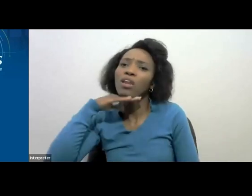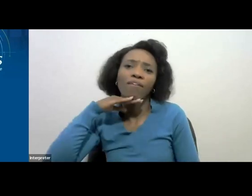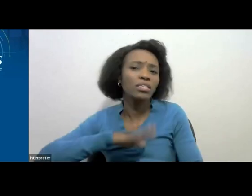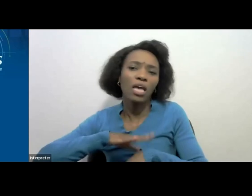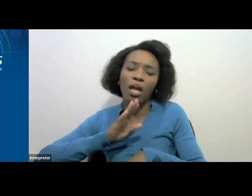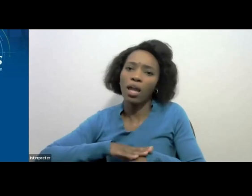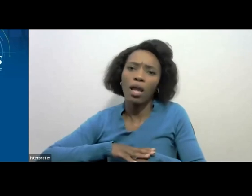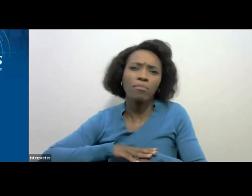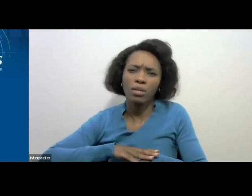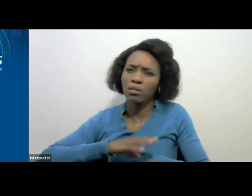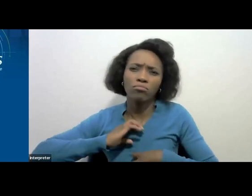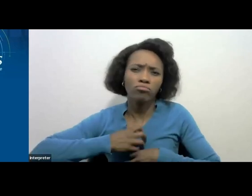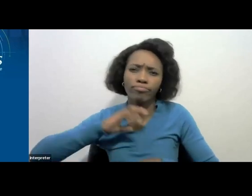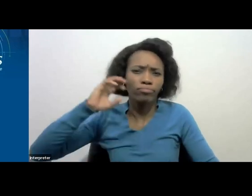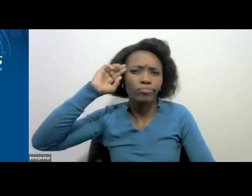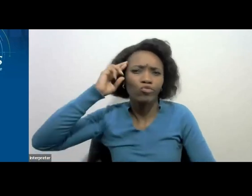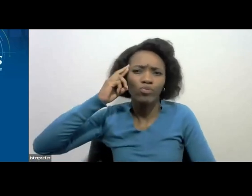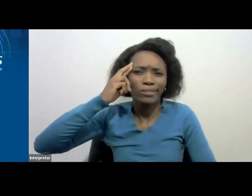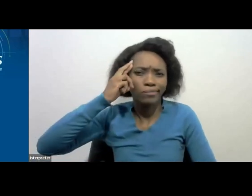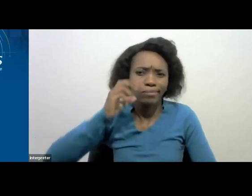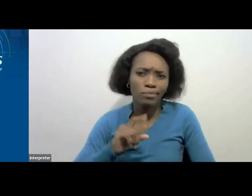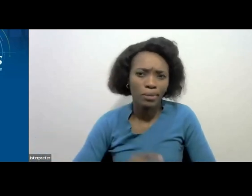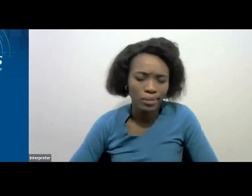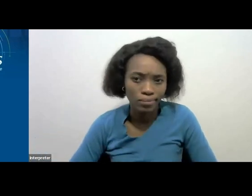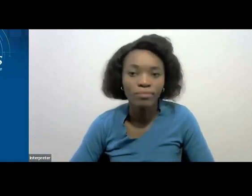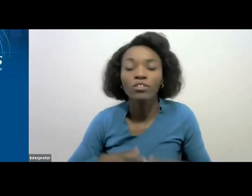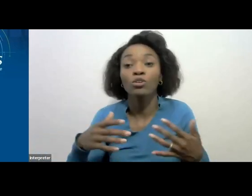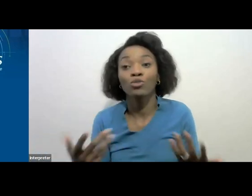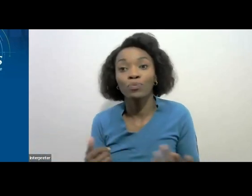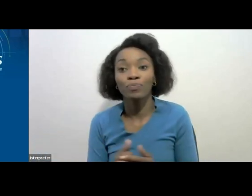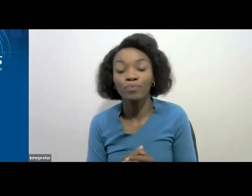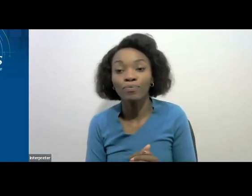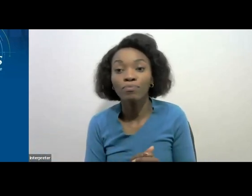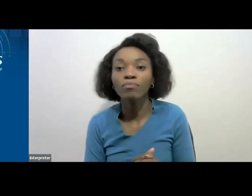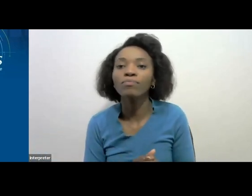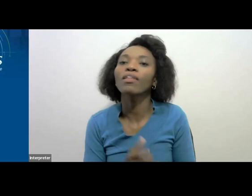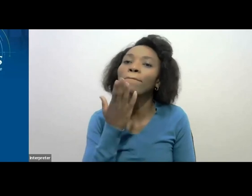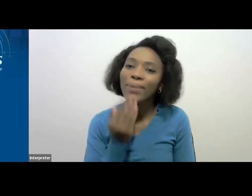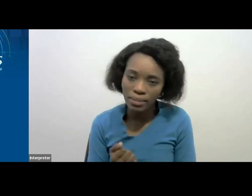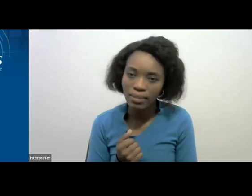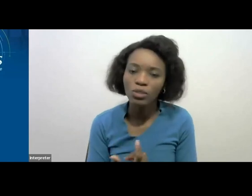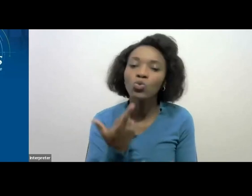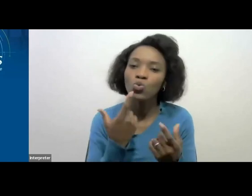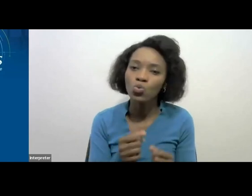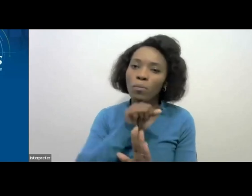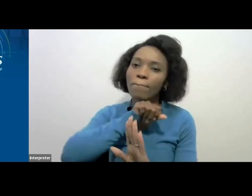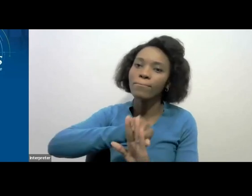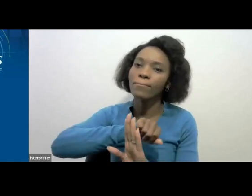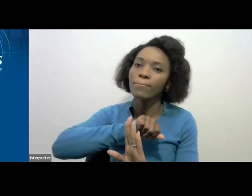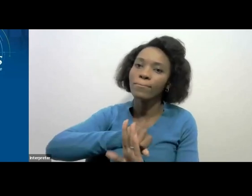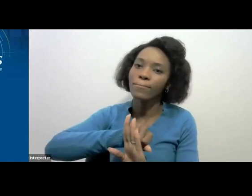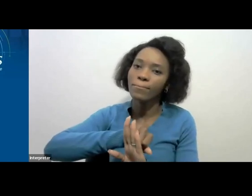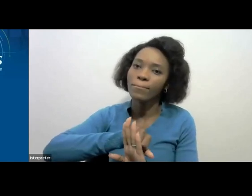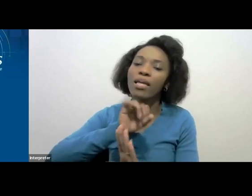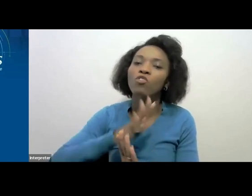reasonable ladies and gentlemen so knock first when you want to